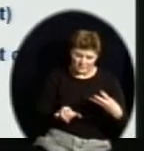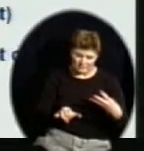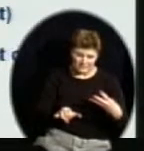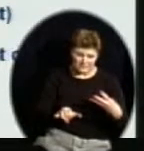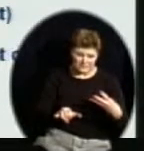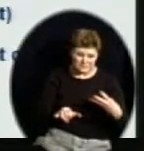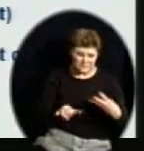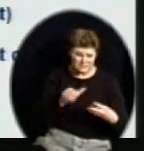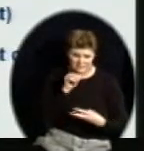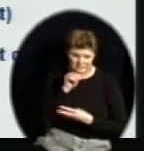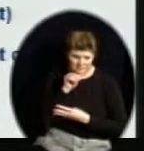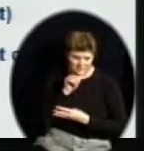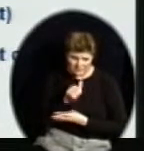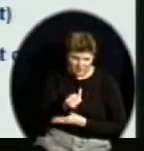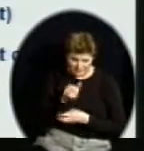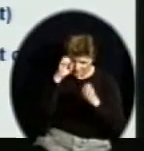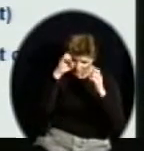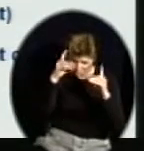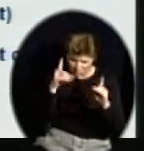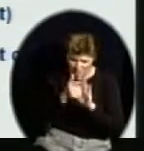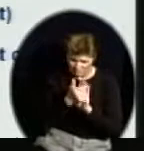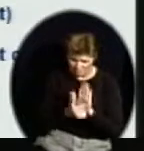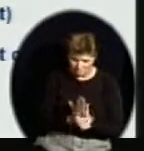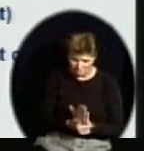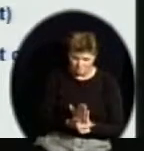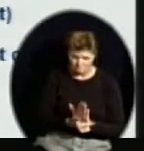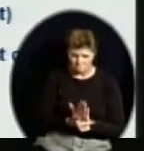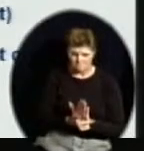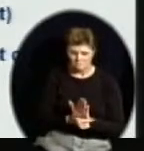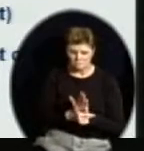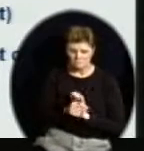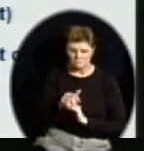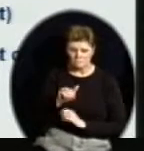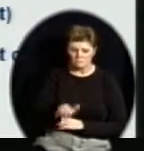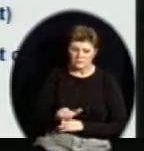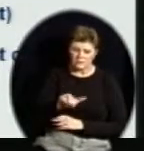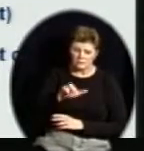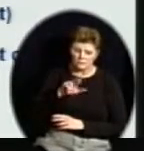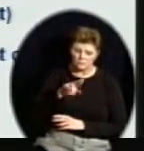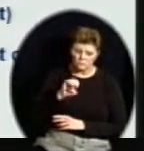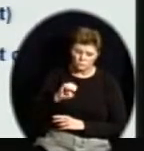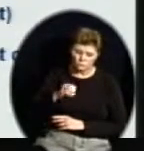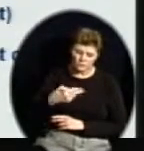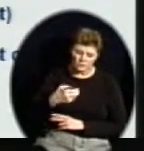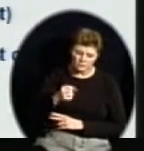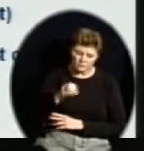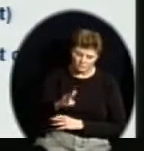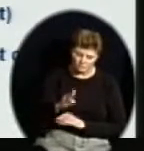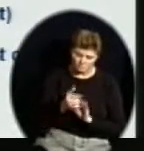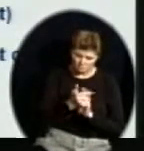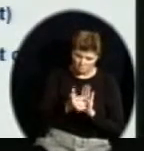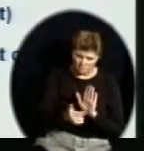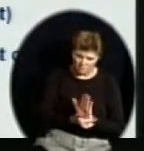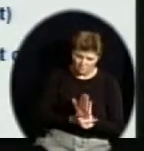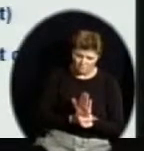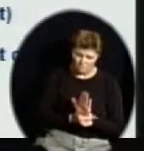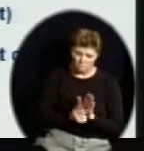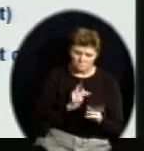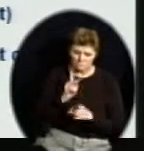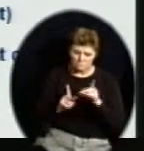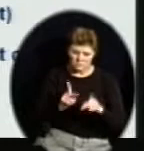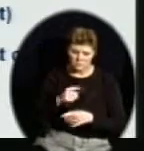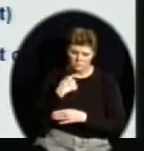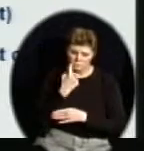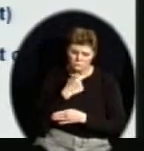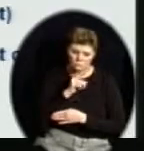It requires accommodations in general education for individuals who qualify as disabled under the definition